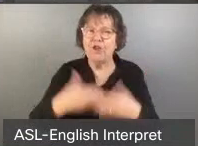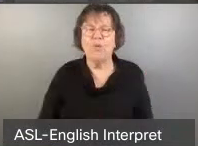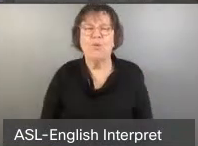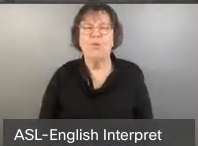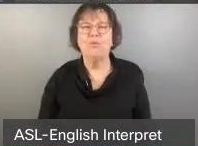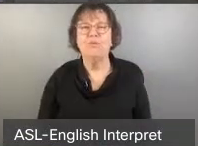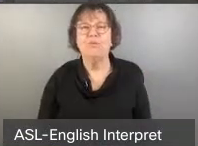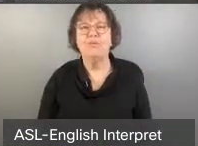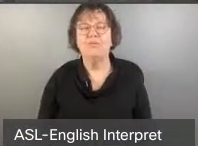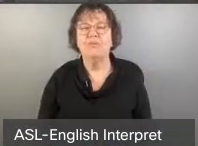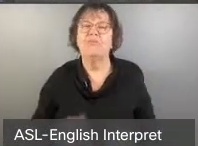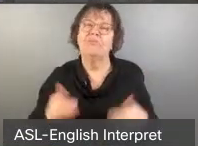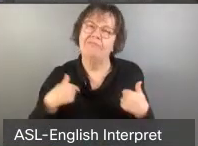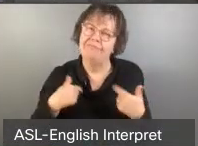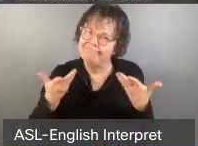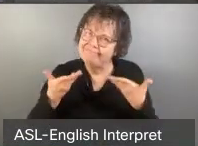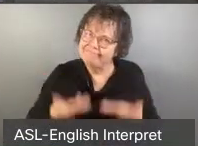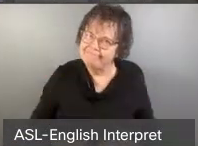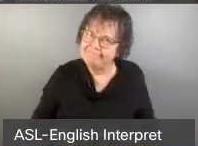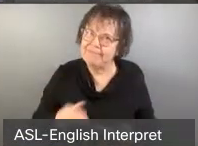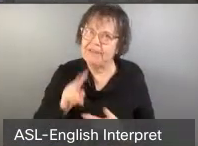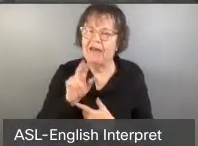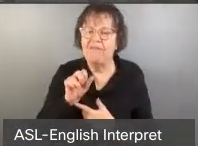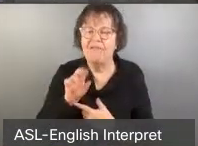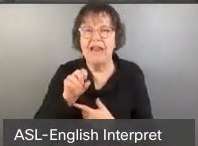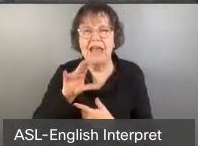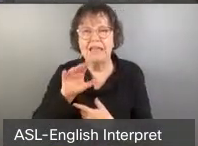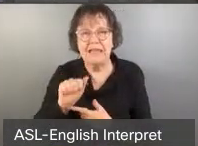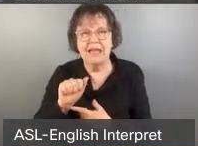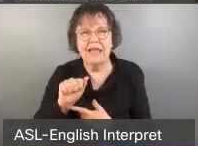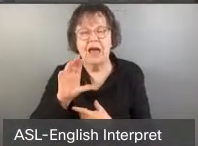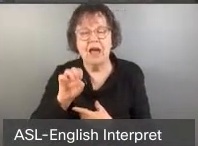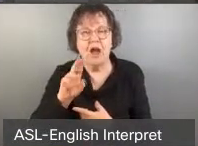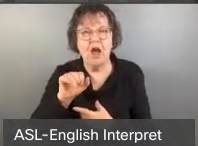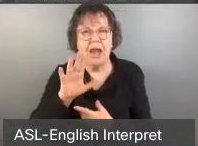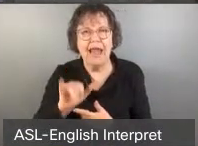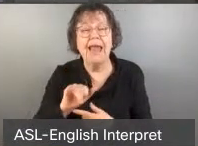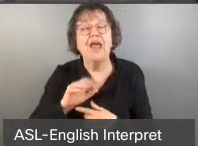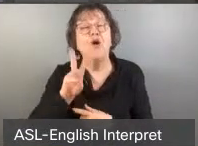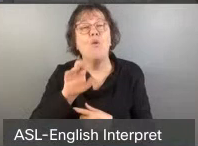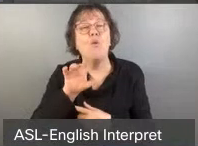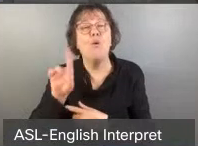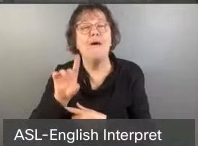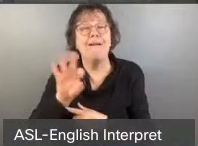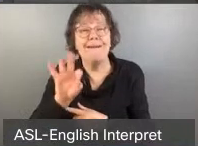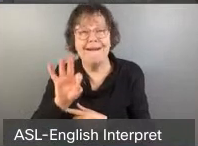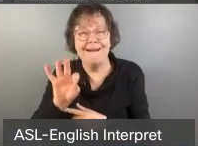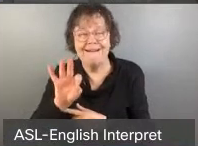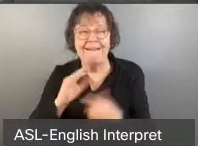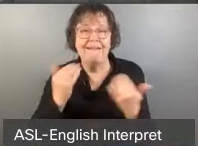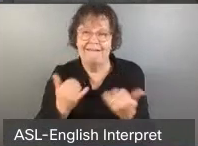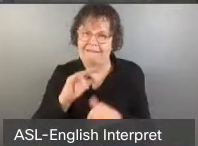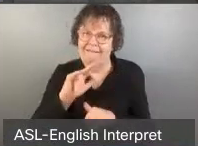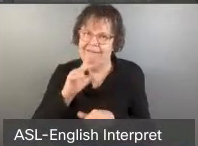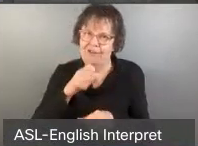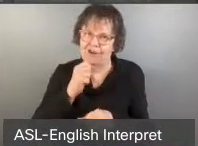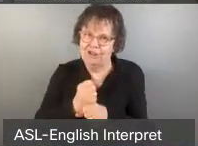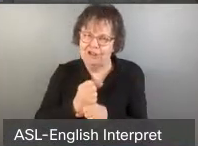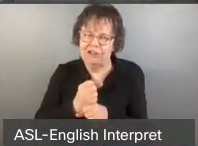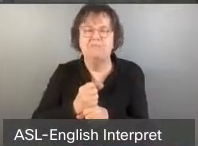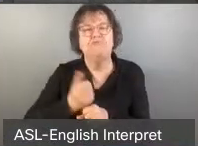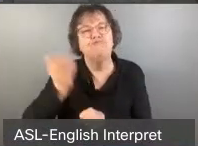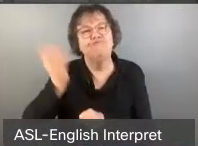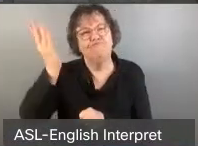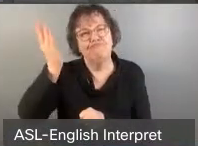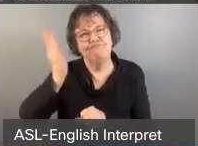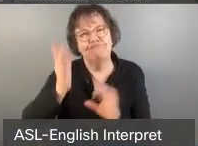As said, my name is Vanessa Conley. I am a longtime resident of Ward 9. This is my third year in a row giving a deputation